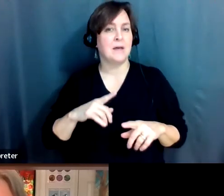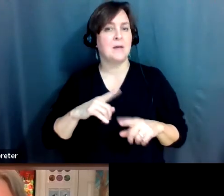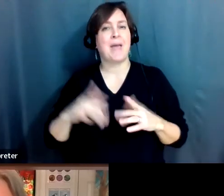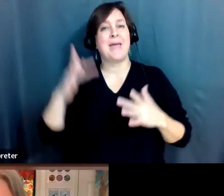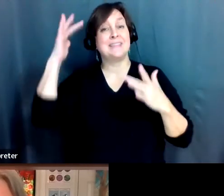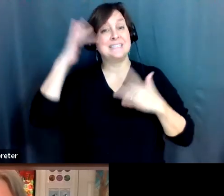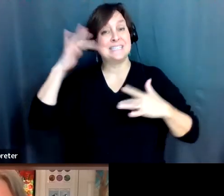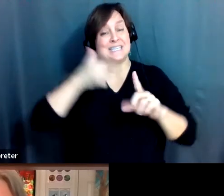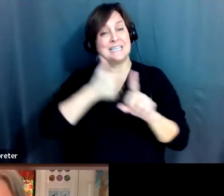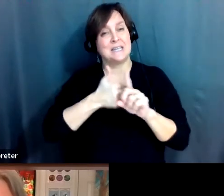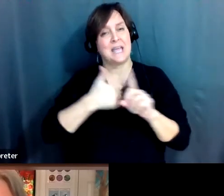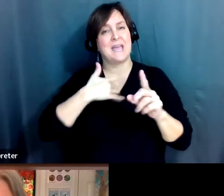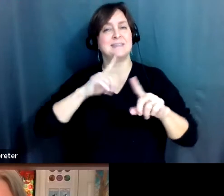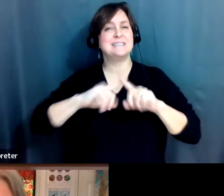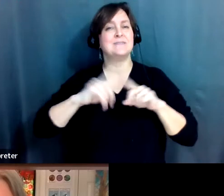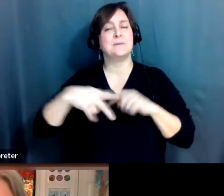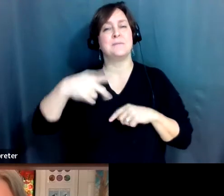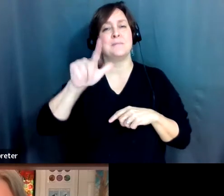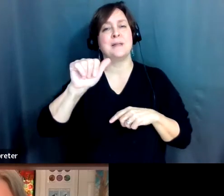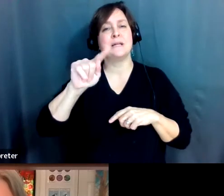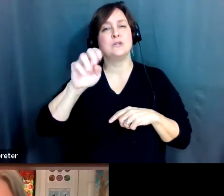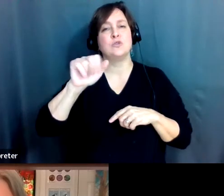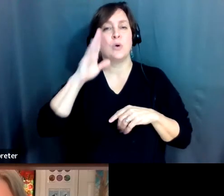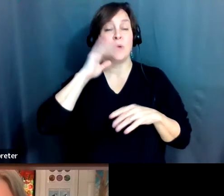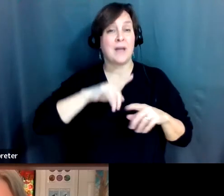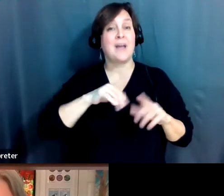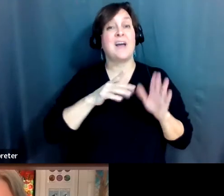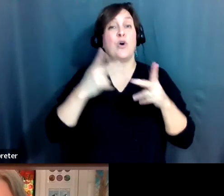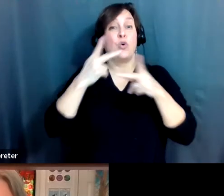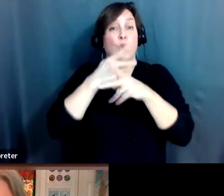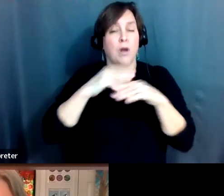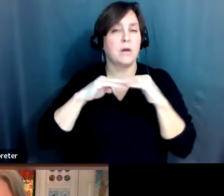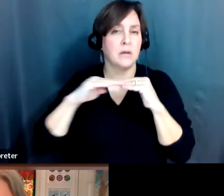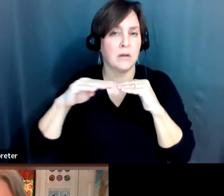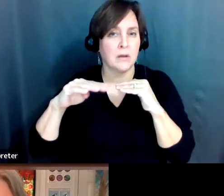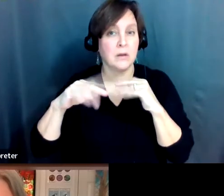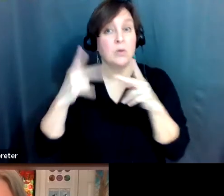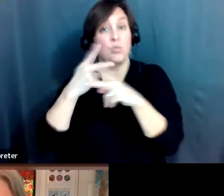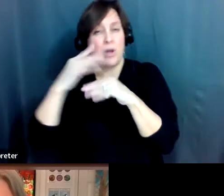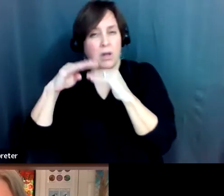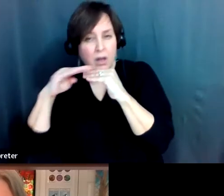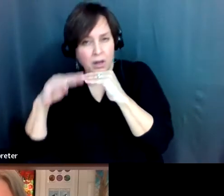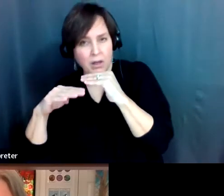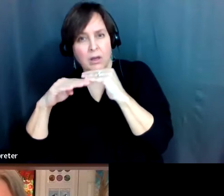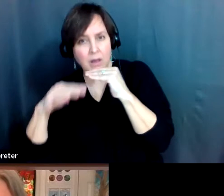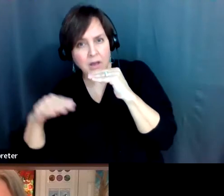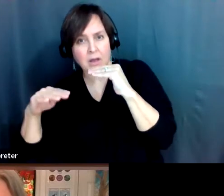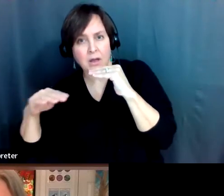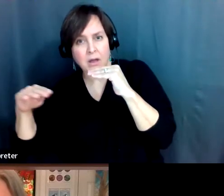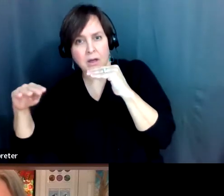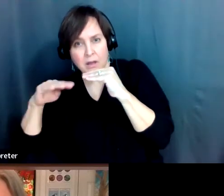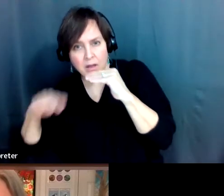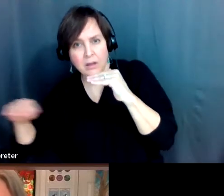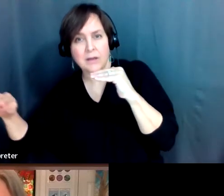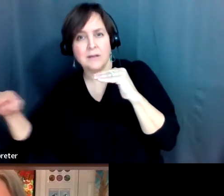goes through various plateaus and, uh, areas of decline. So you can